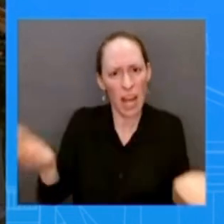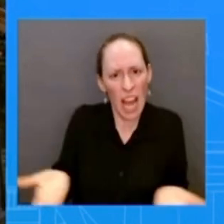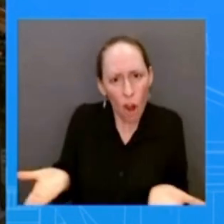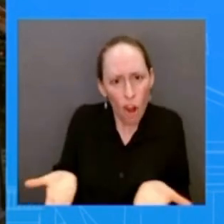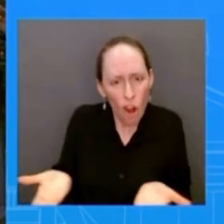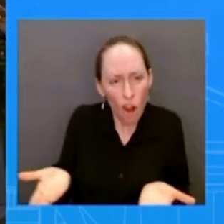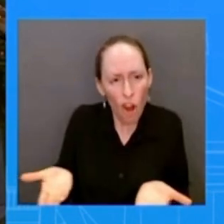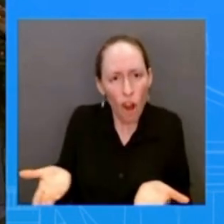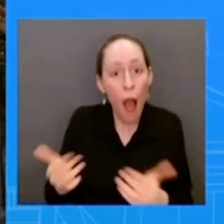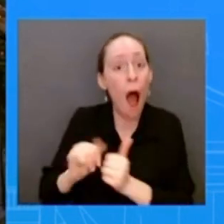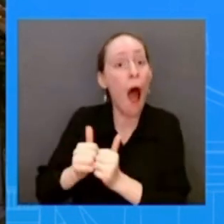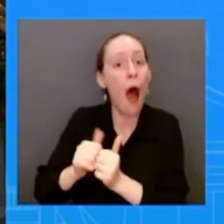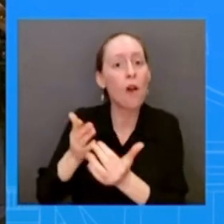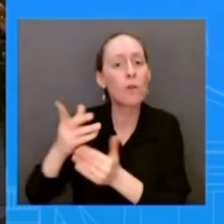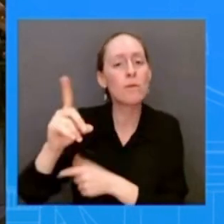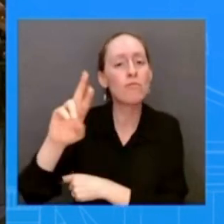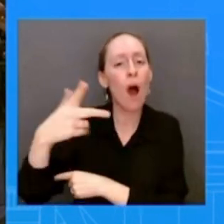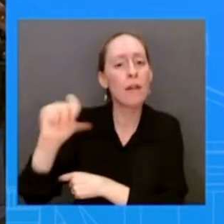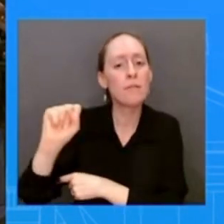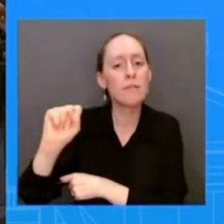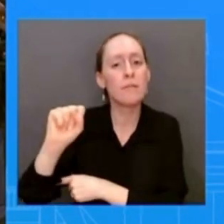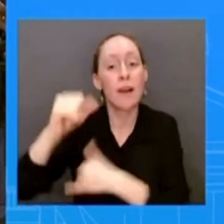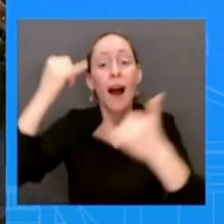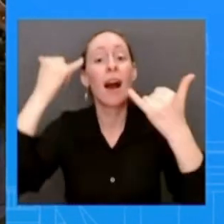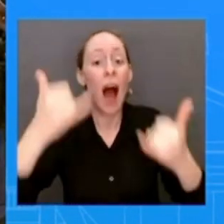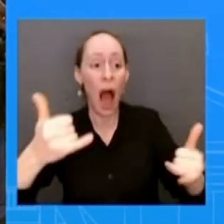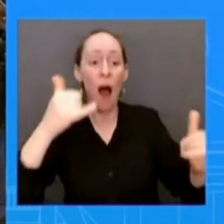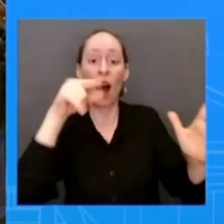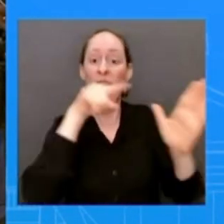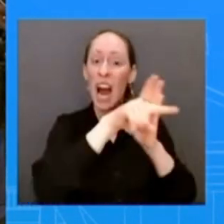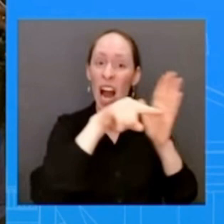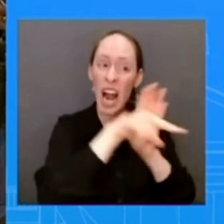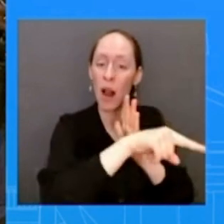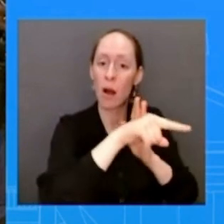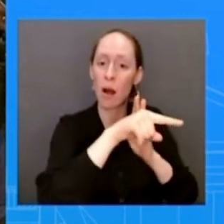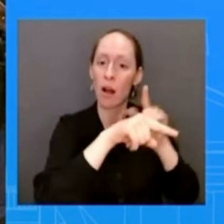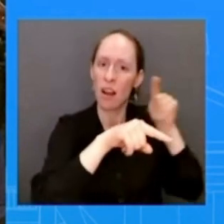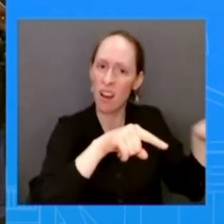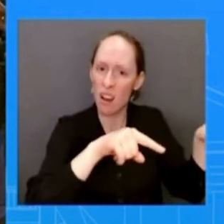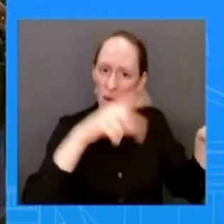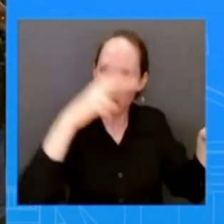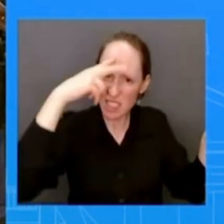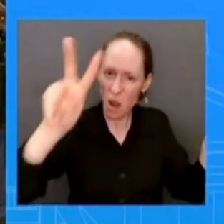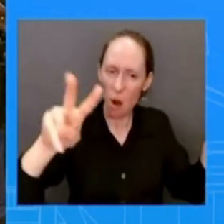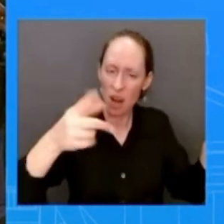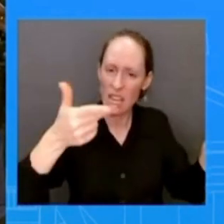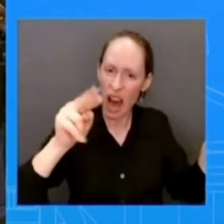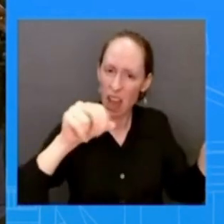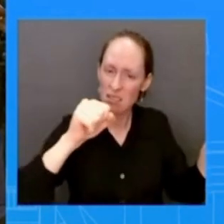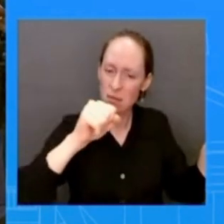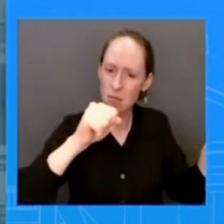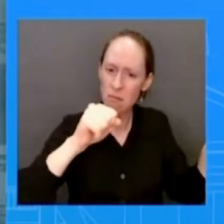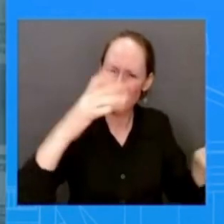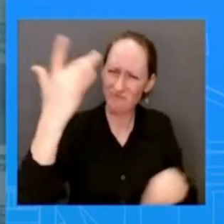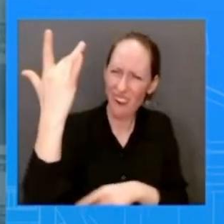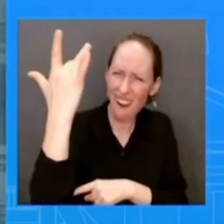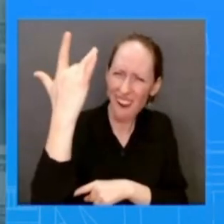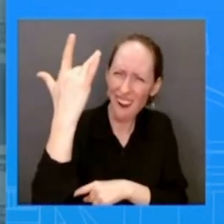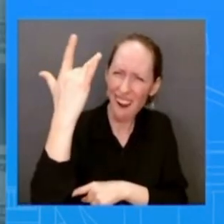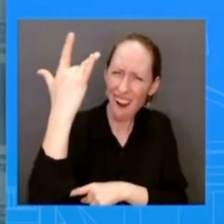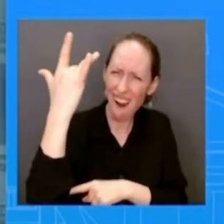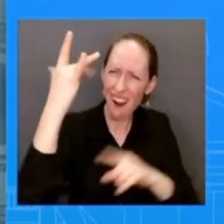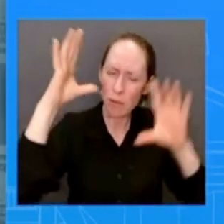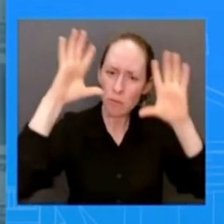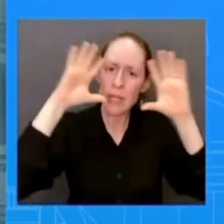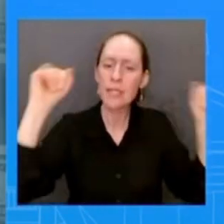guns why is president biden so comfortable with cartels operating so close to the u.s well let's be very clear let me